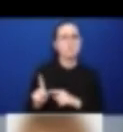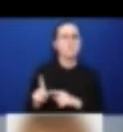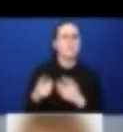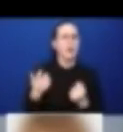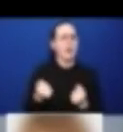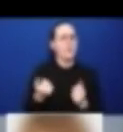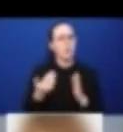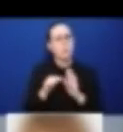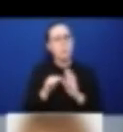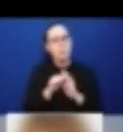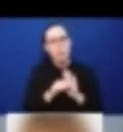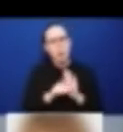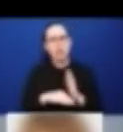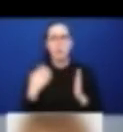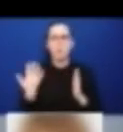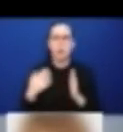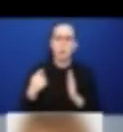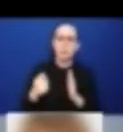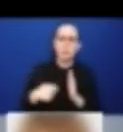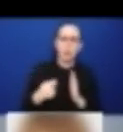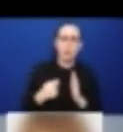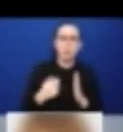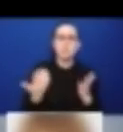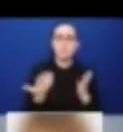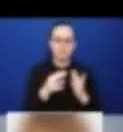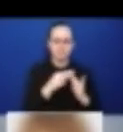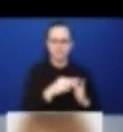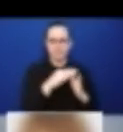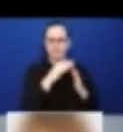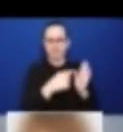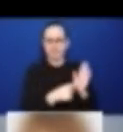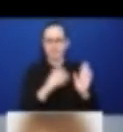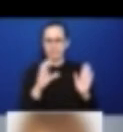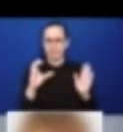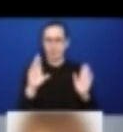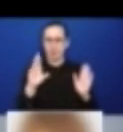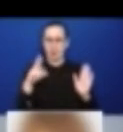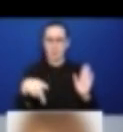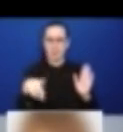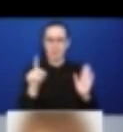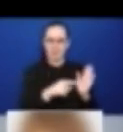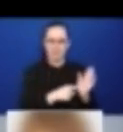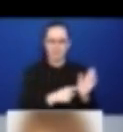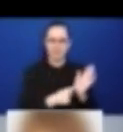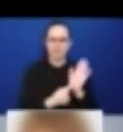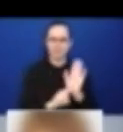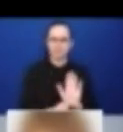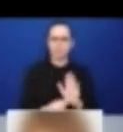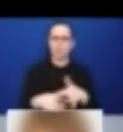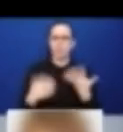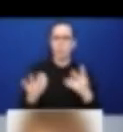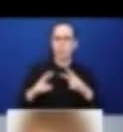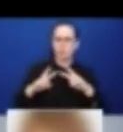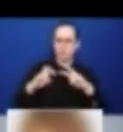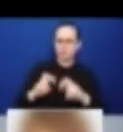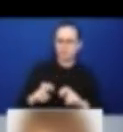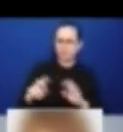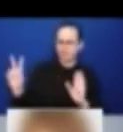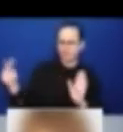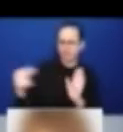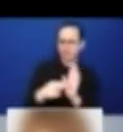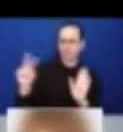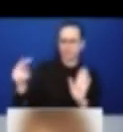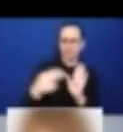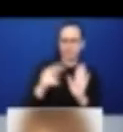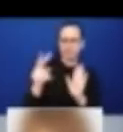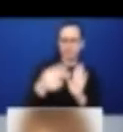CRPD as a framework for analysis. And that's the hope we're trying to act more locally and use